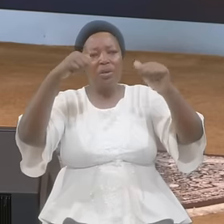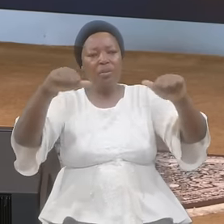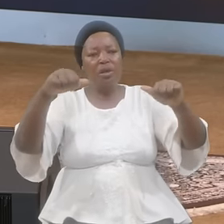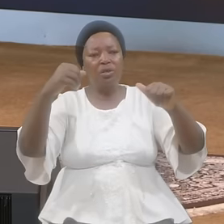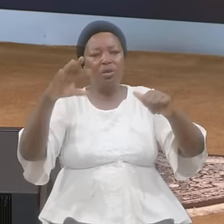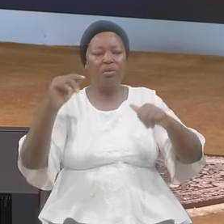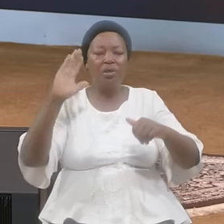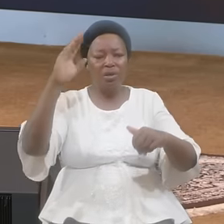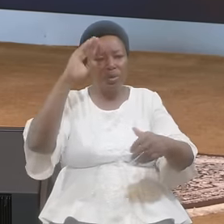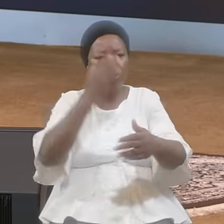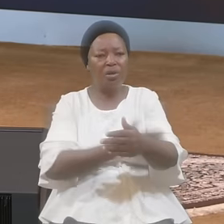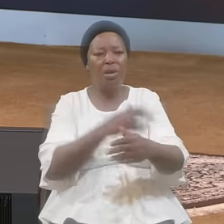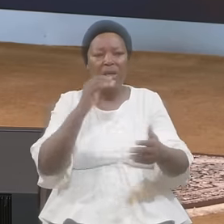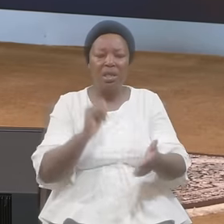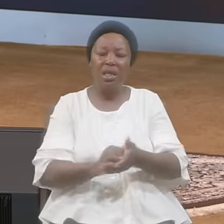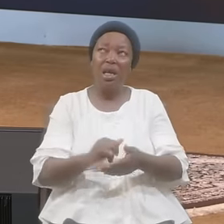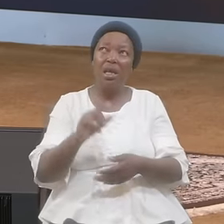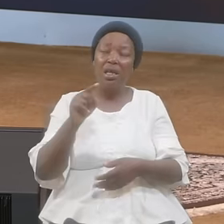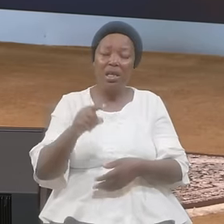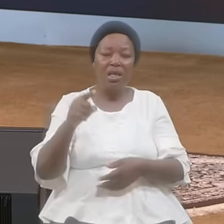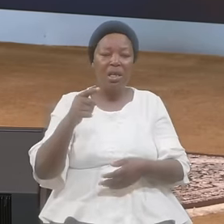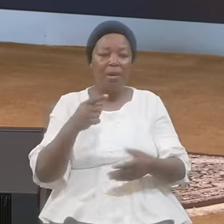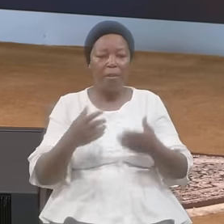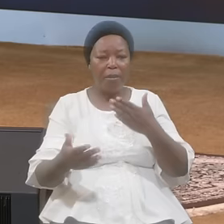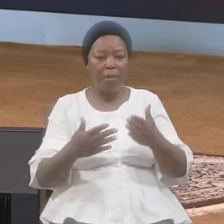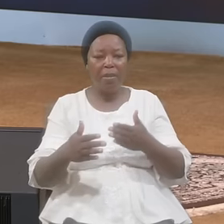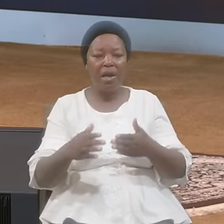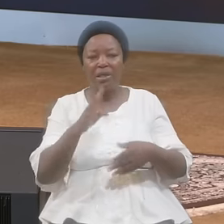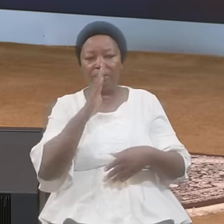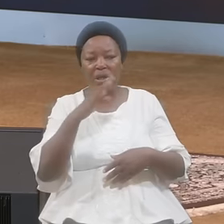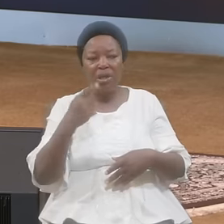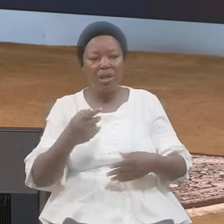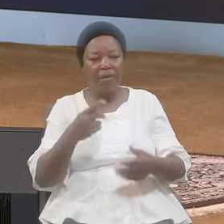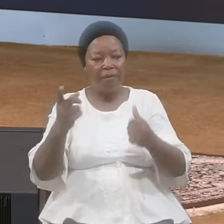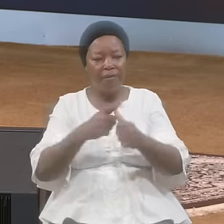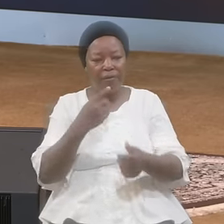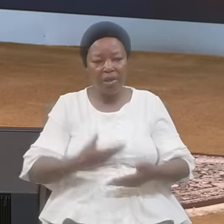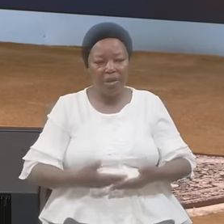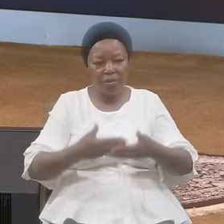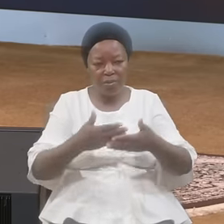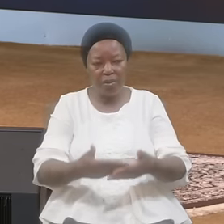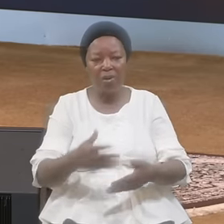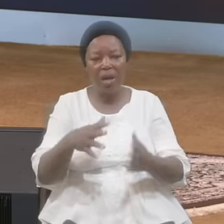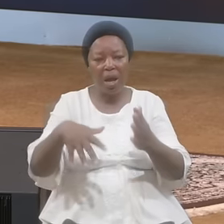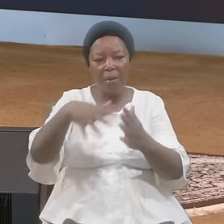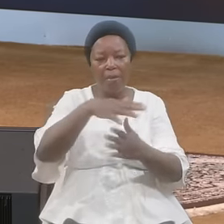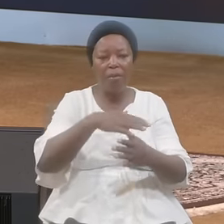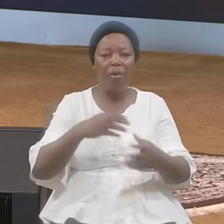That he might Be the firstborn Among